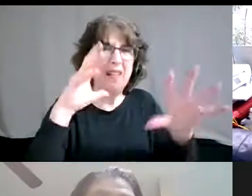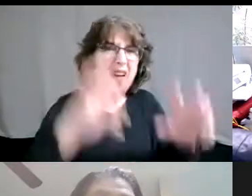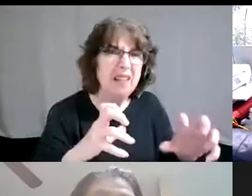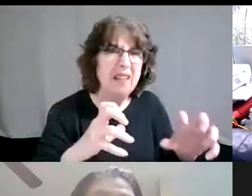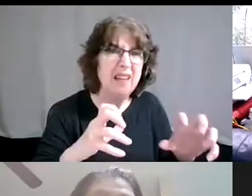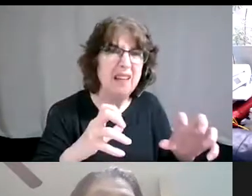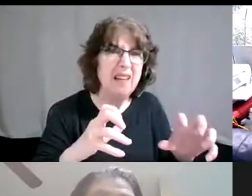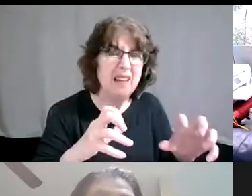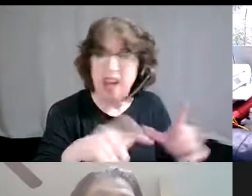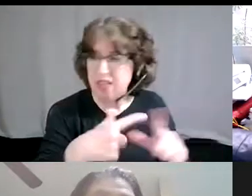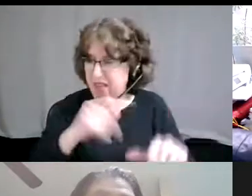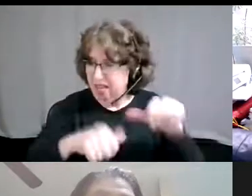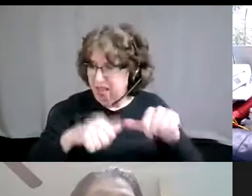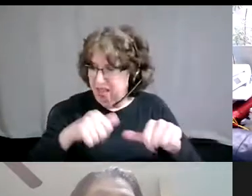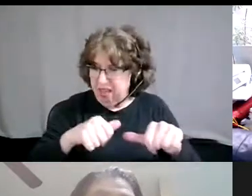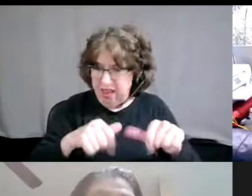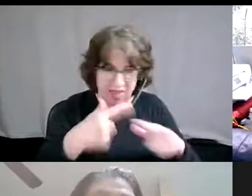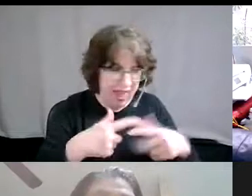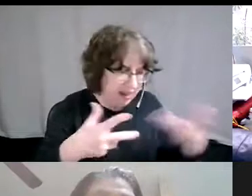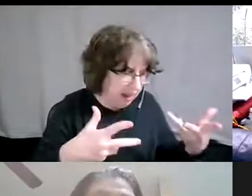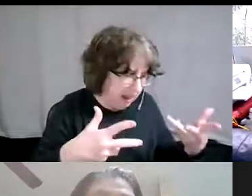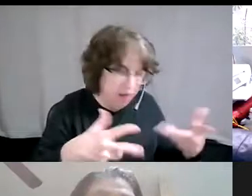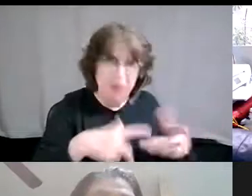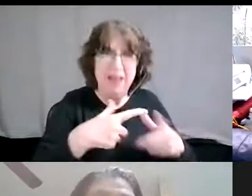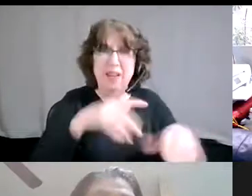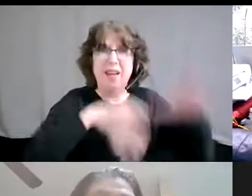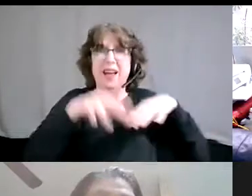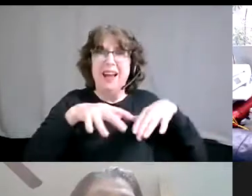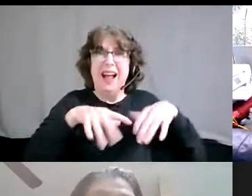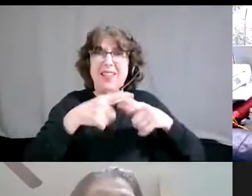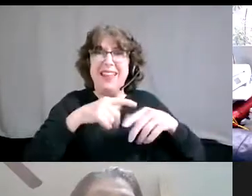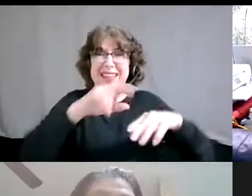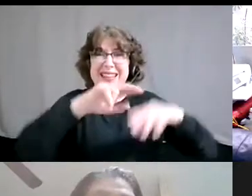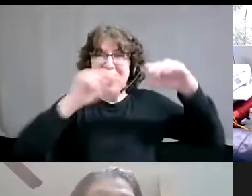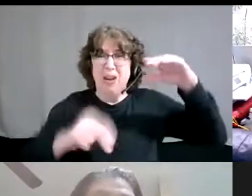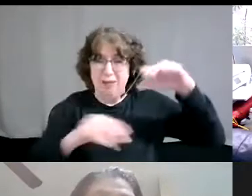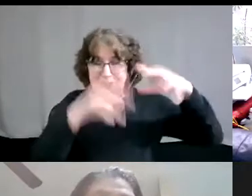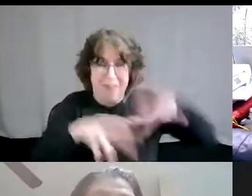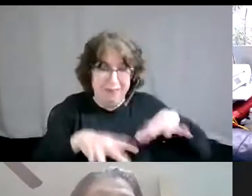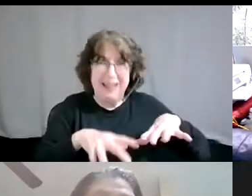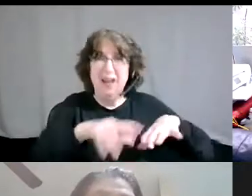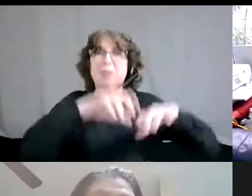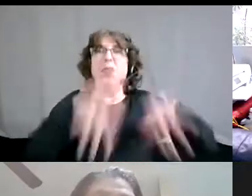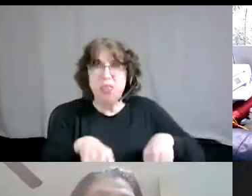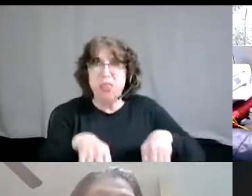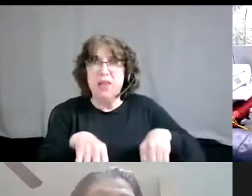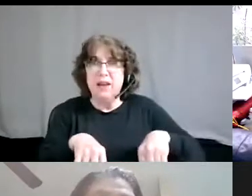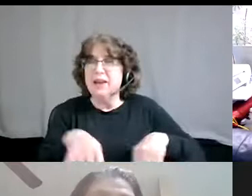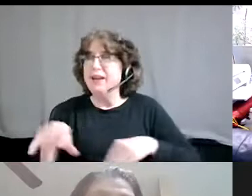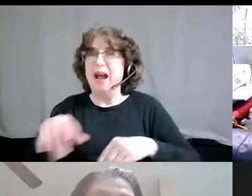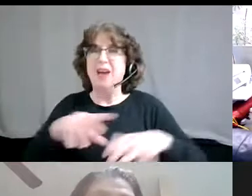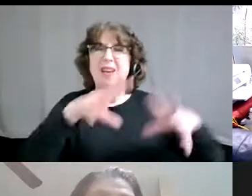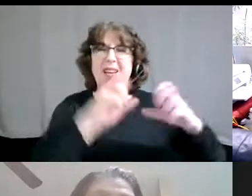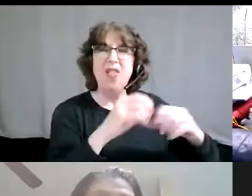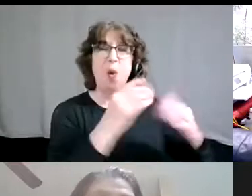hole in the wall. Giraffe comes in and I'm like, what the heck is happening? Elephant was like, I'm just trying to make myself comfortable. And giraffe